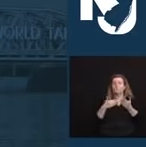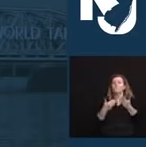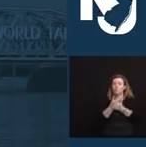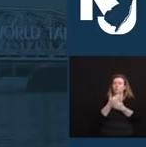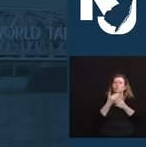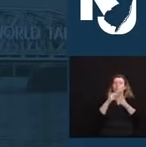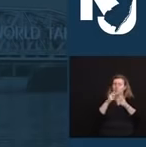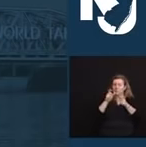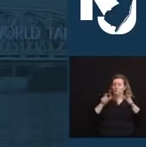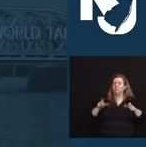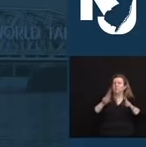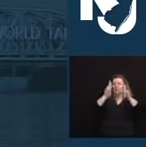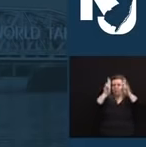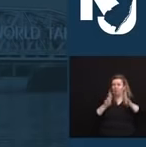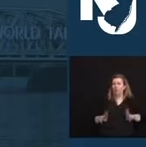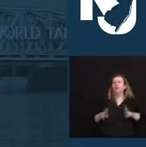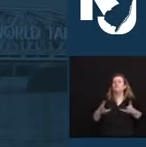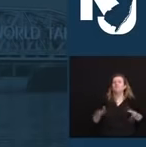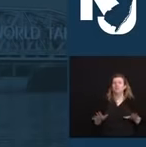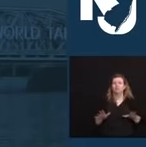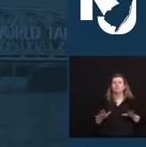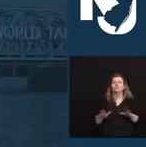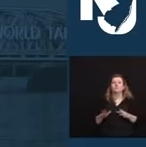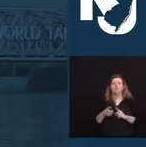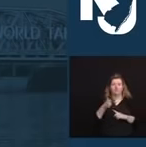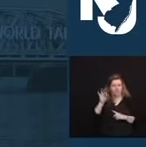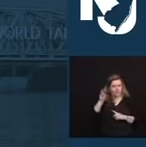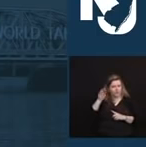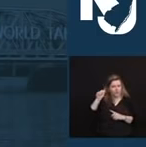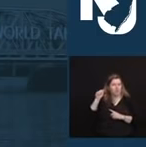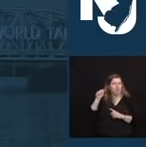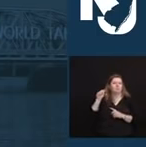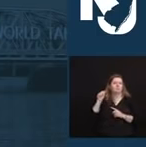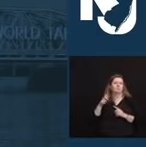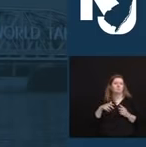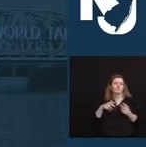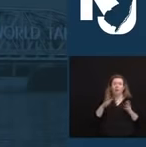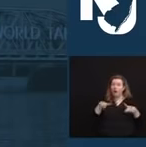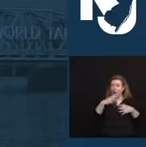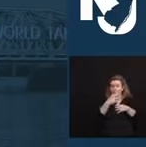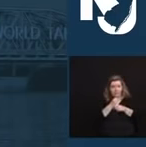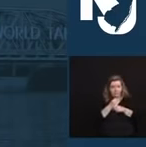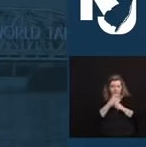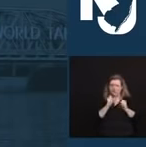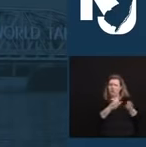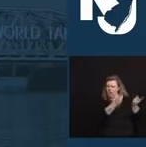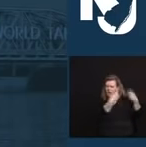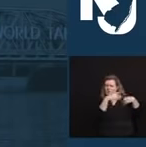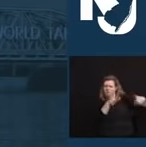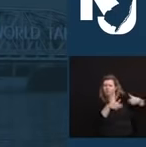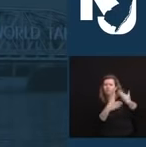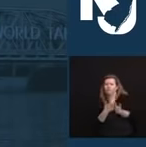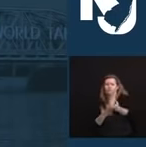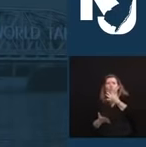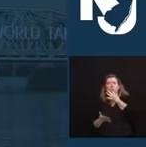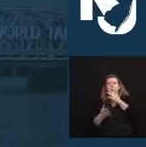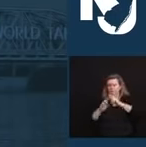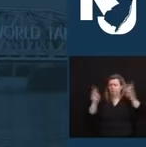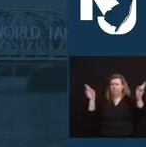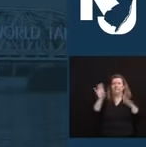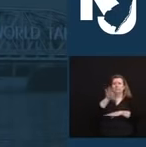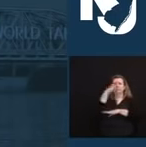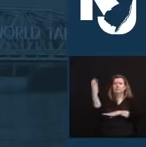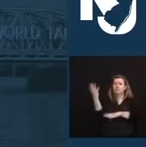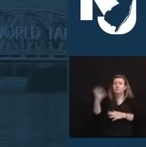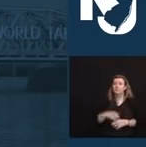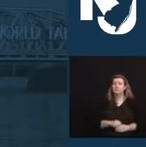payments, if they have not already landed, should be arriving in the coming days. Please, God, just in time for Christmas. The impact of